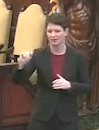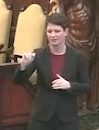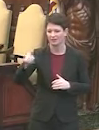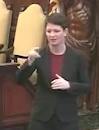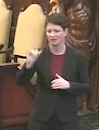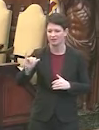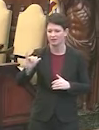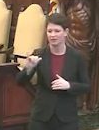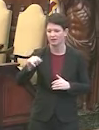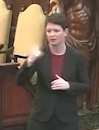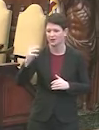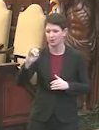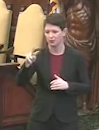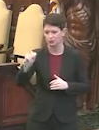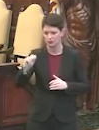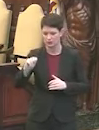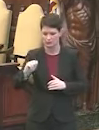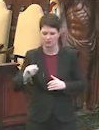go ahead and unmute.